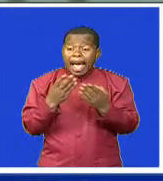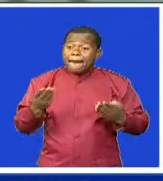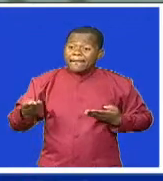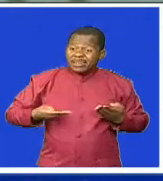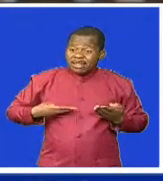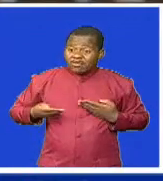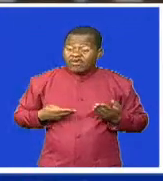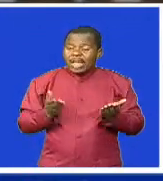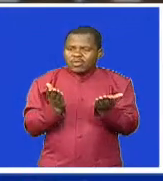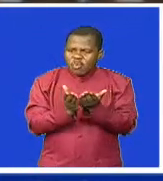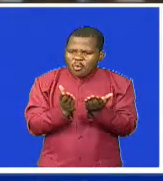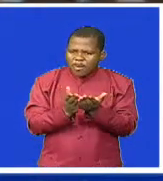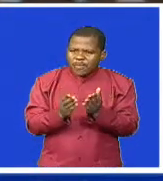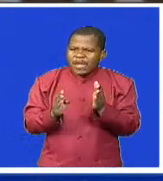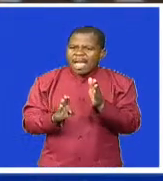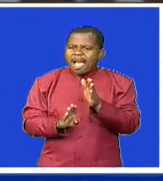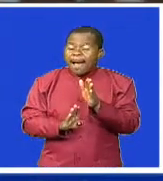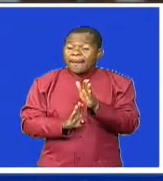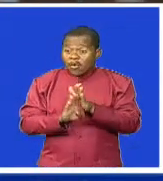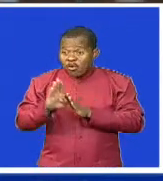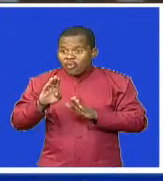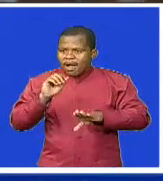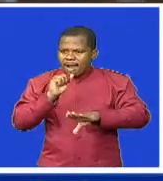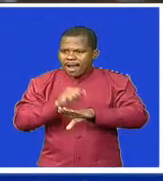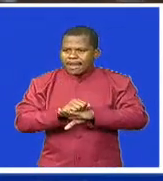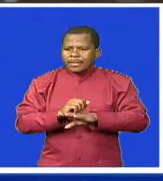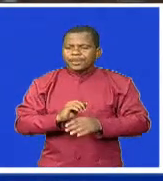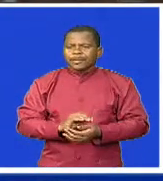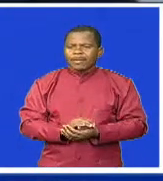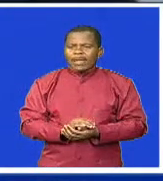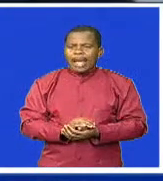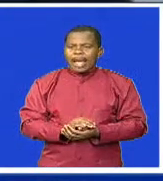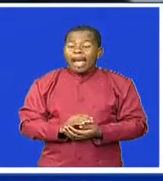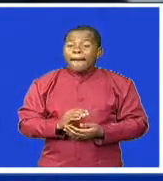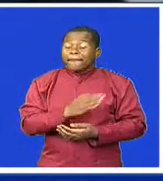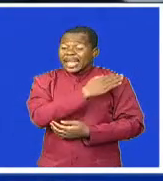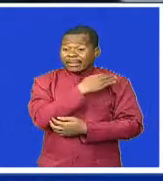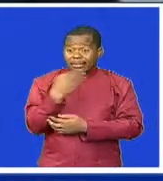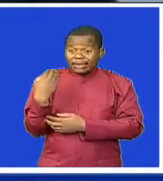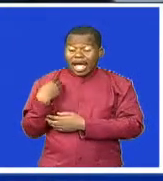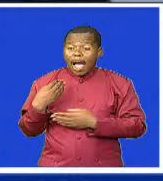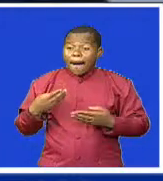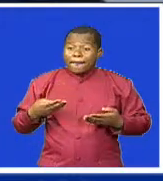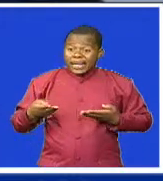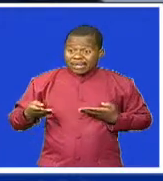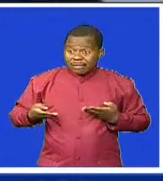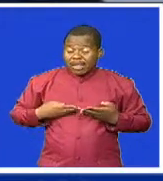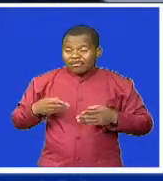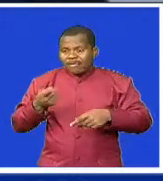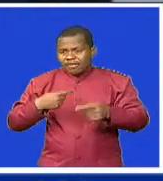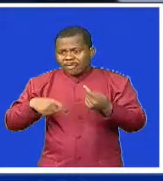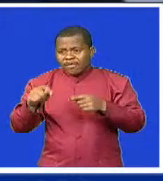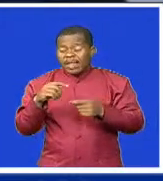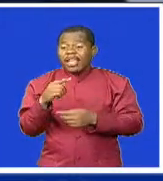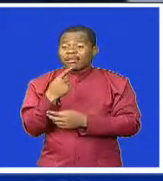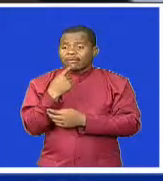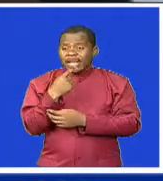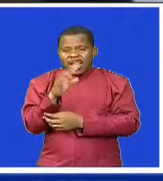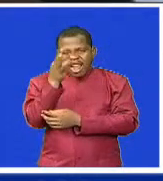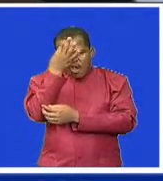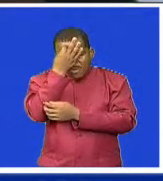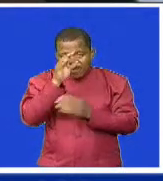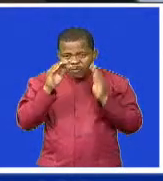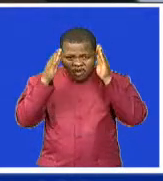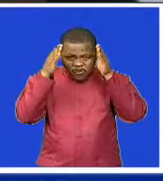very early. Minister of Commerce, Industry and Trade, Mangoba Kumalo says government is looking into entrepreneurship studies for young